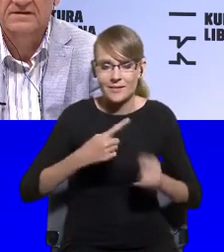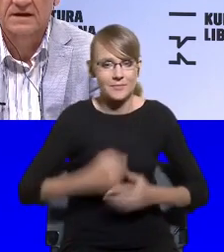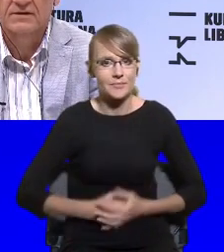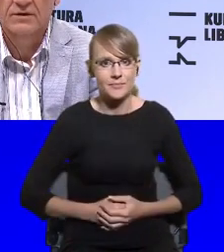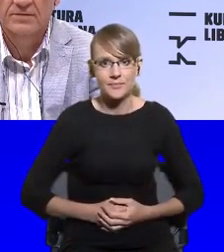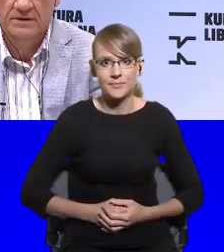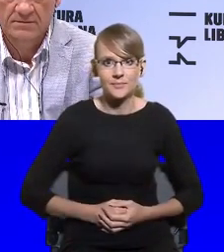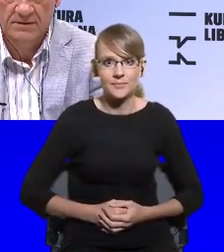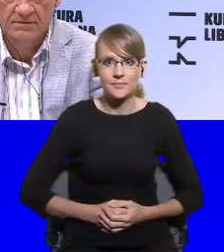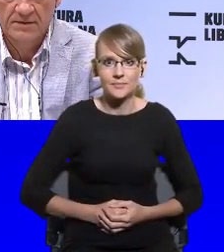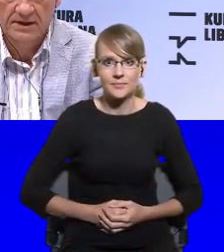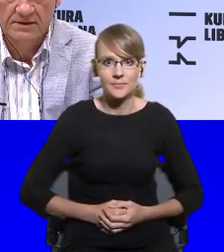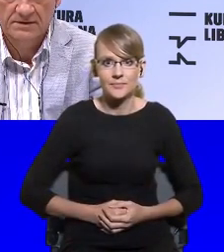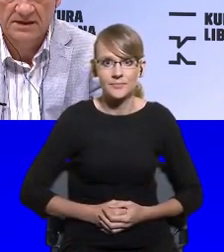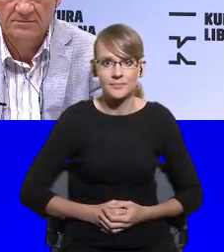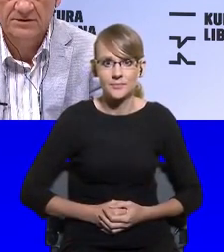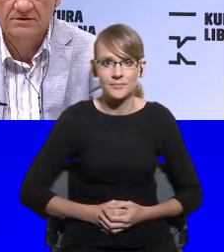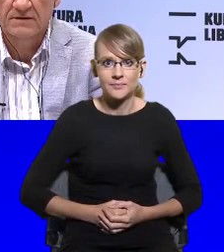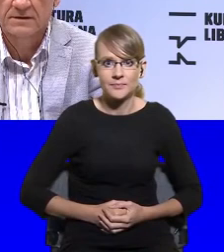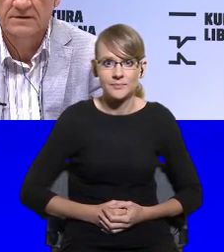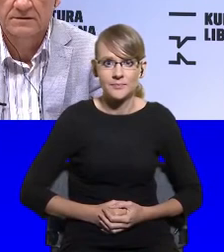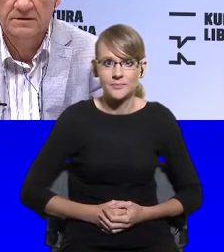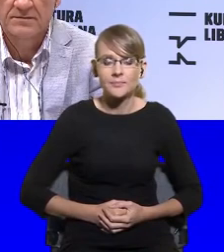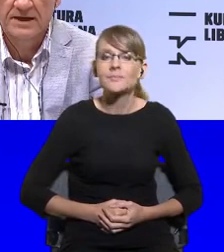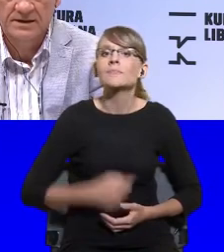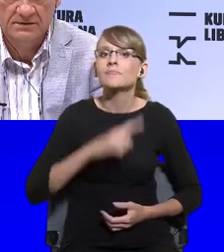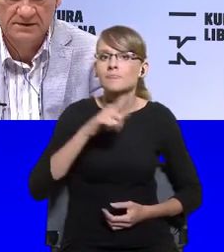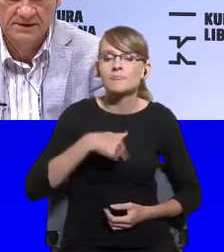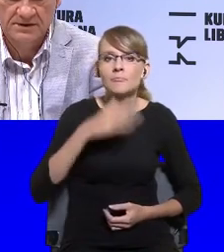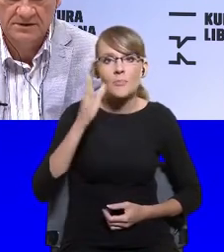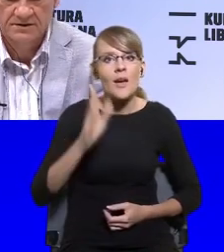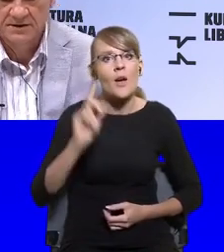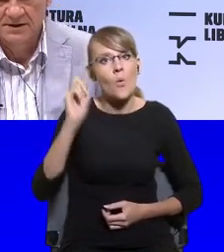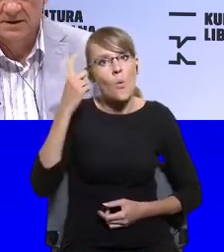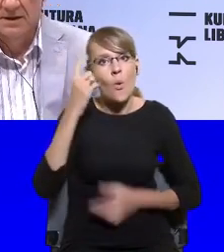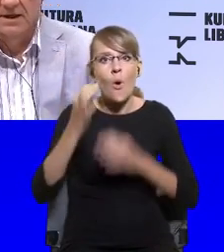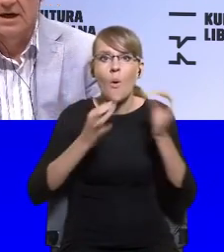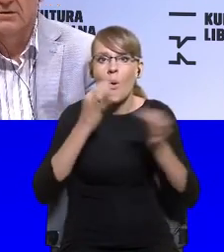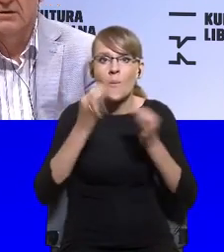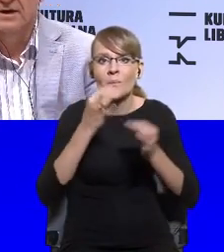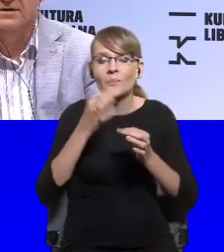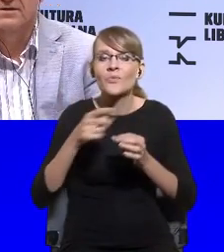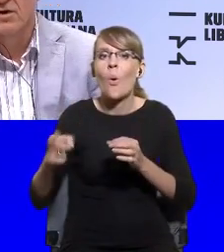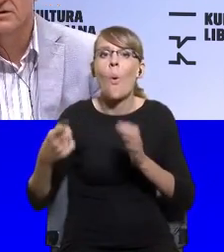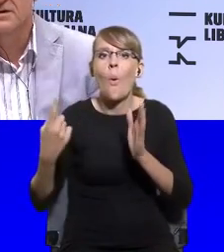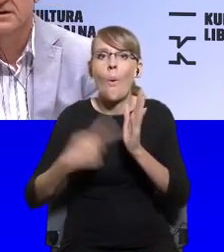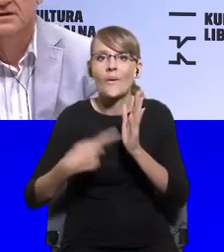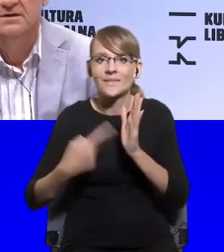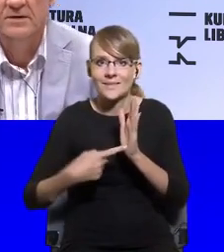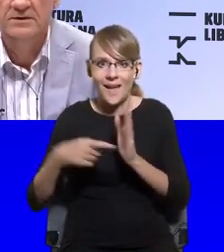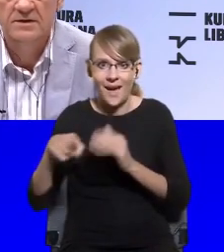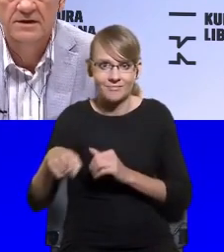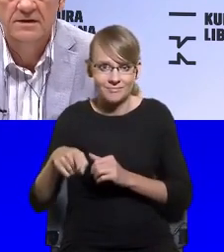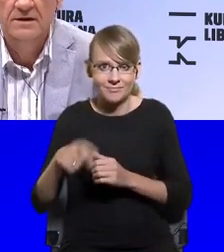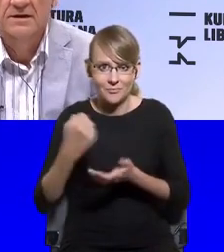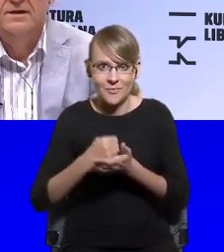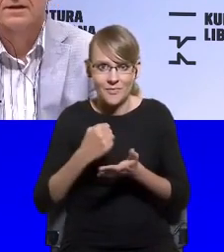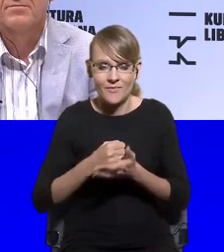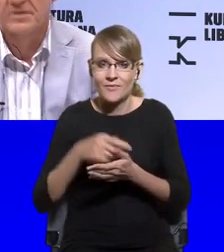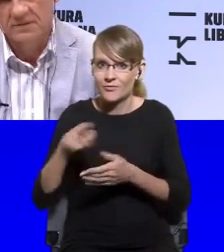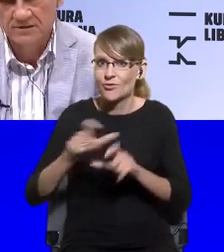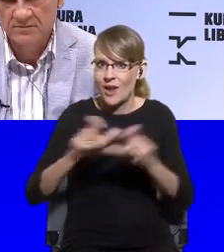this last thing will be the main subject of our debate, our discussion. How is democracy, especially